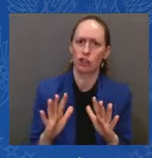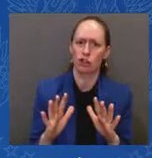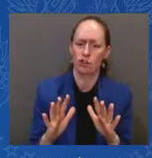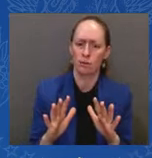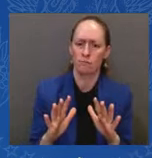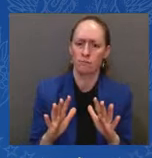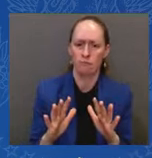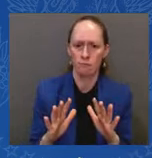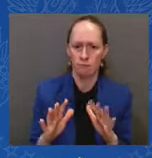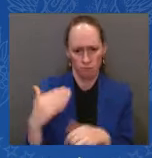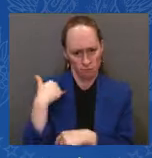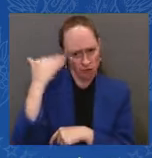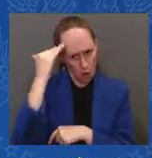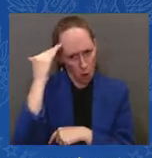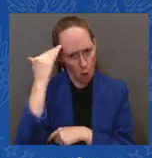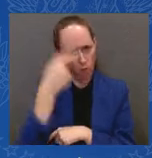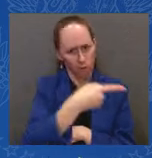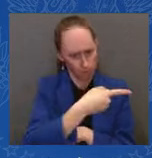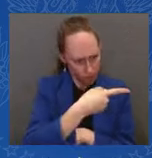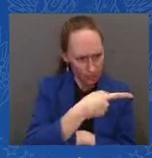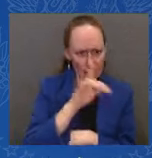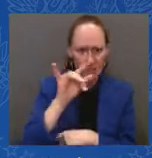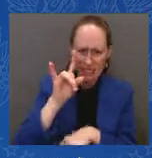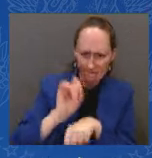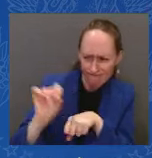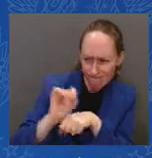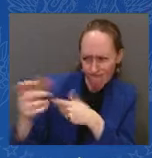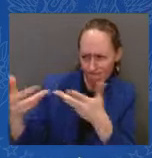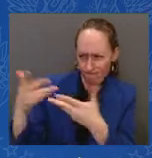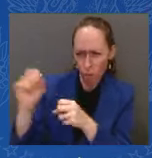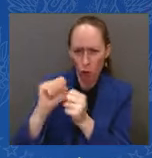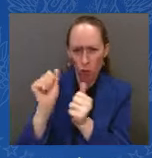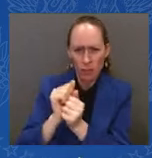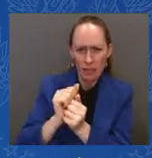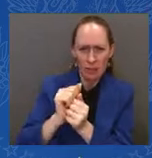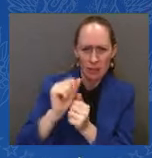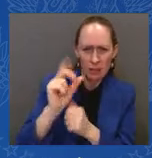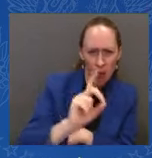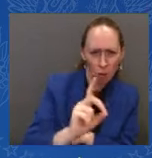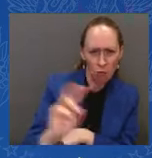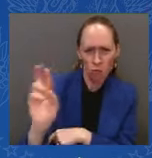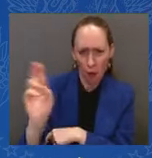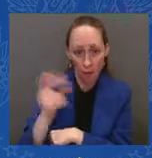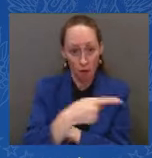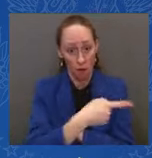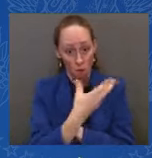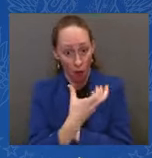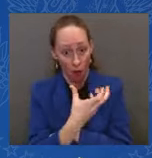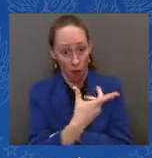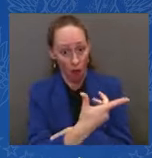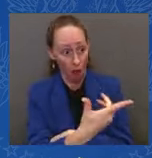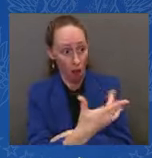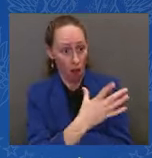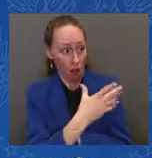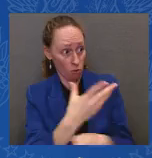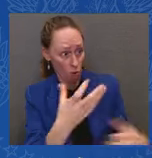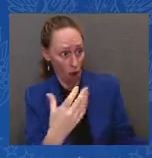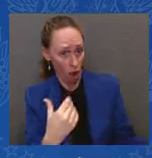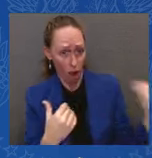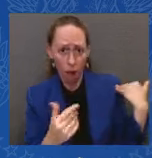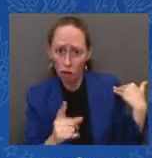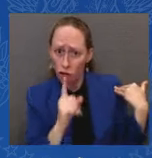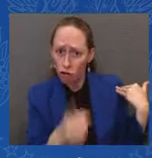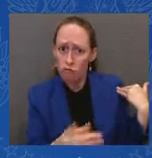do anything. If he wanted to talk to me, I was available. I'm available to whomever wants to talk to me. But the idea that I was going to